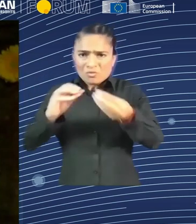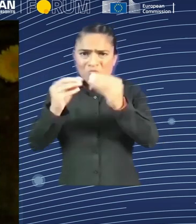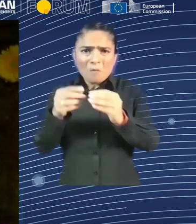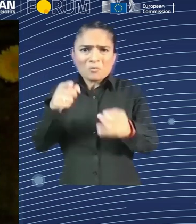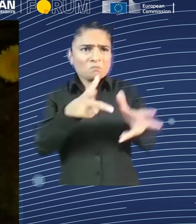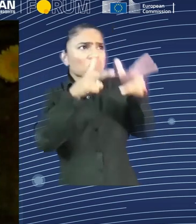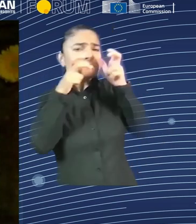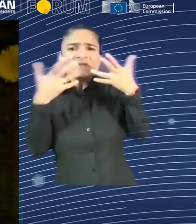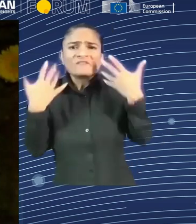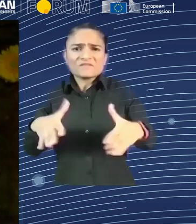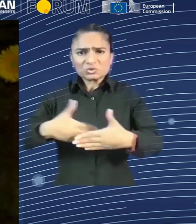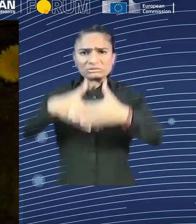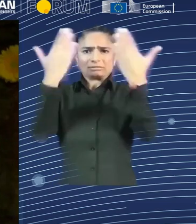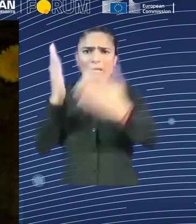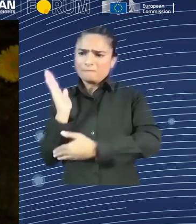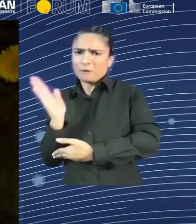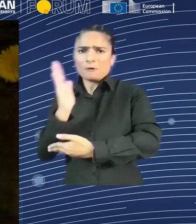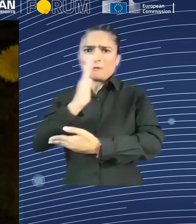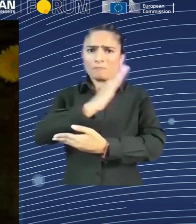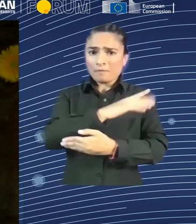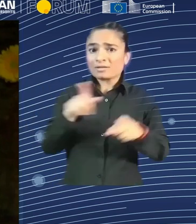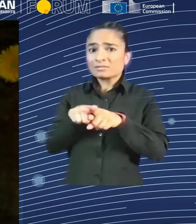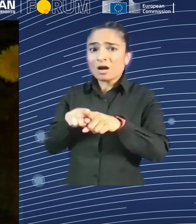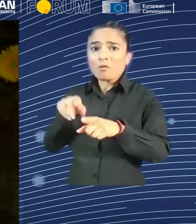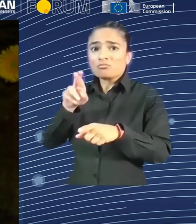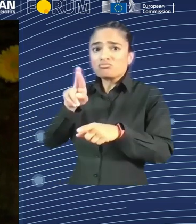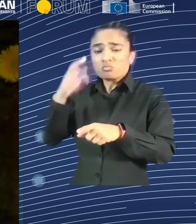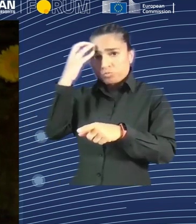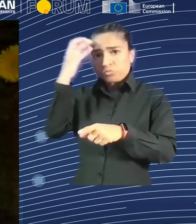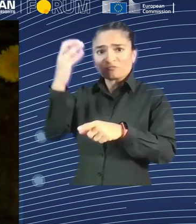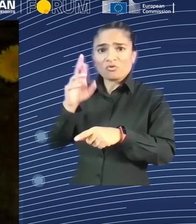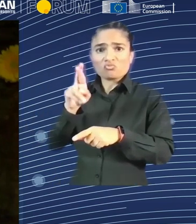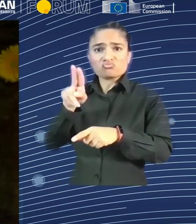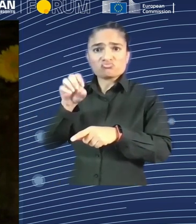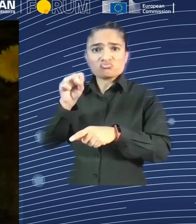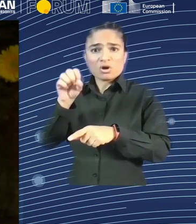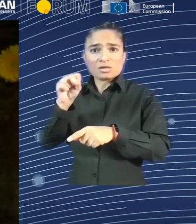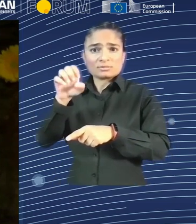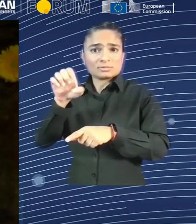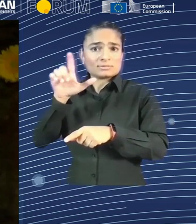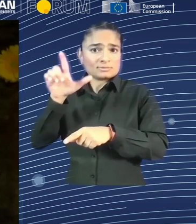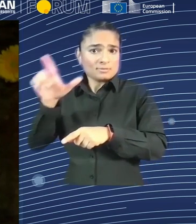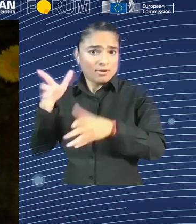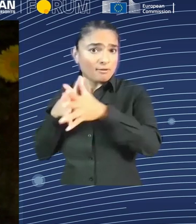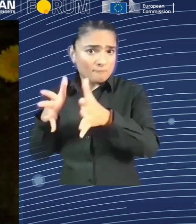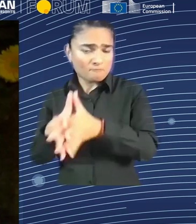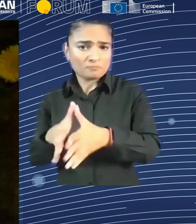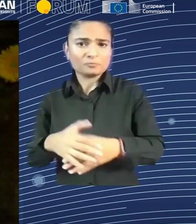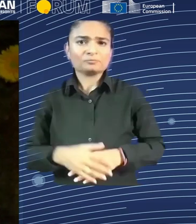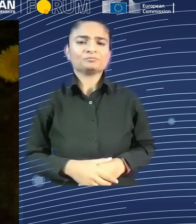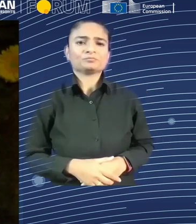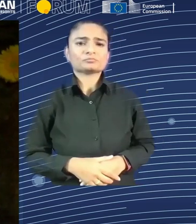problems that require involvement of the public and both public and private sector with educational